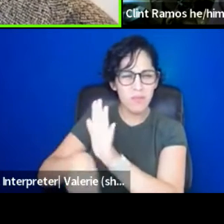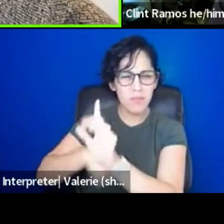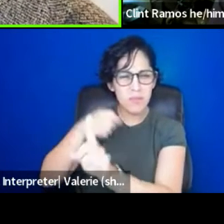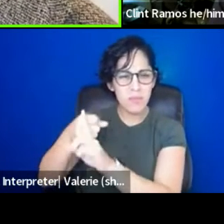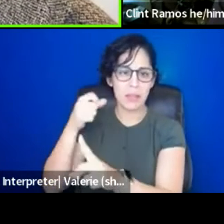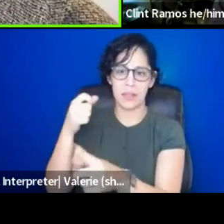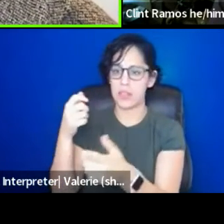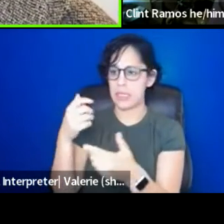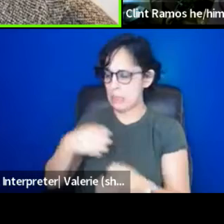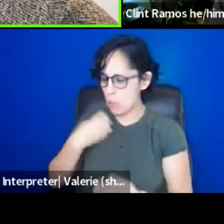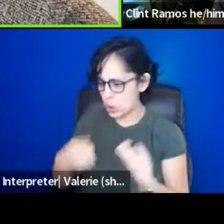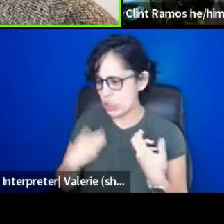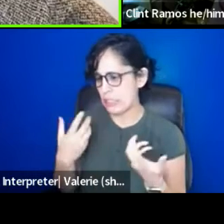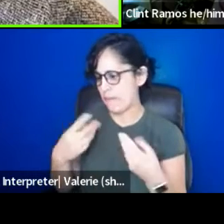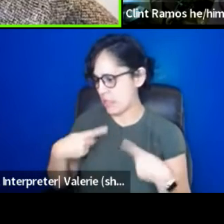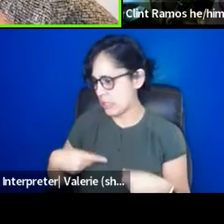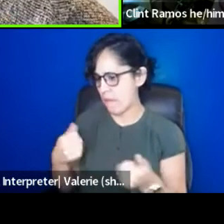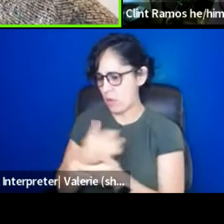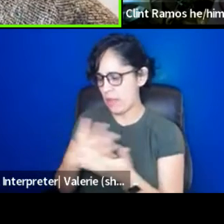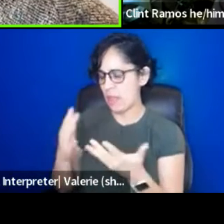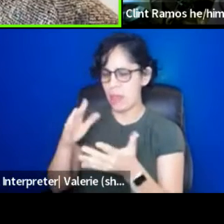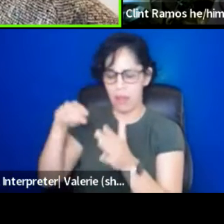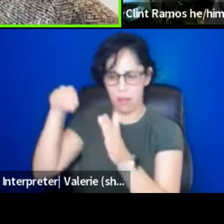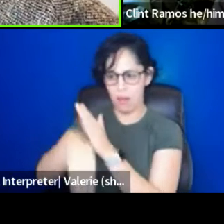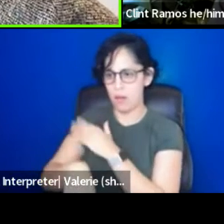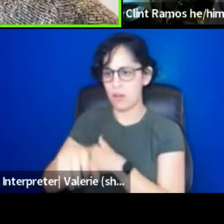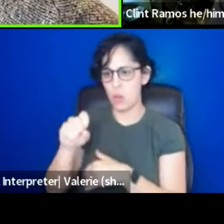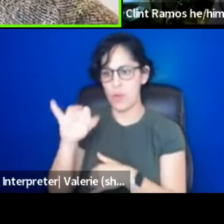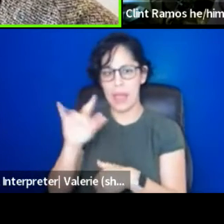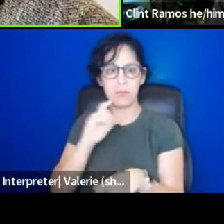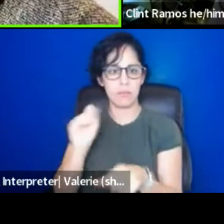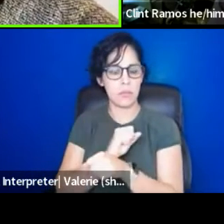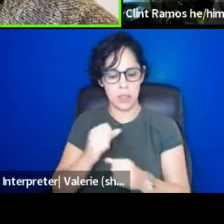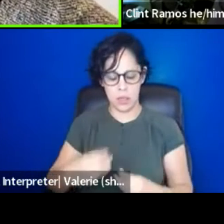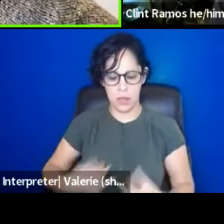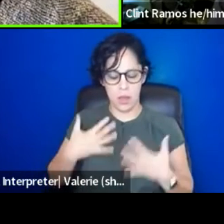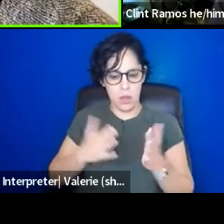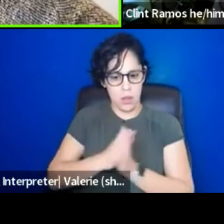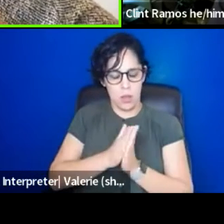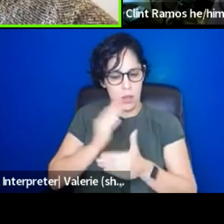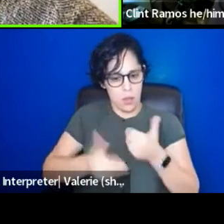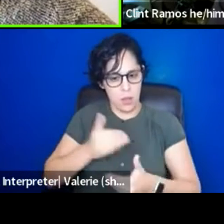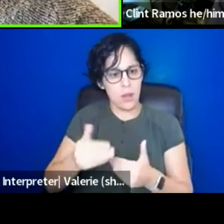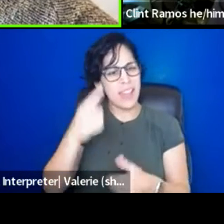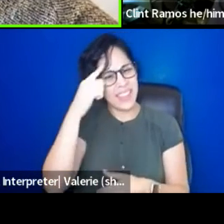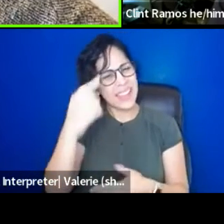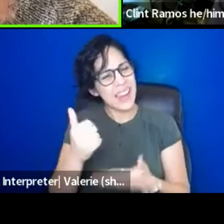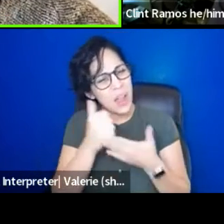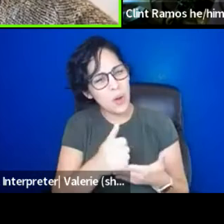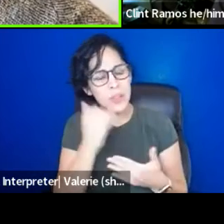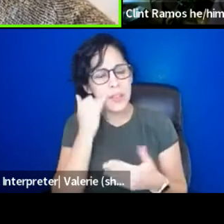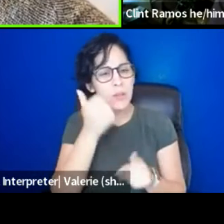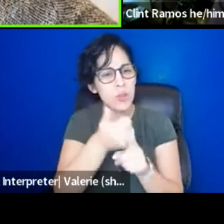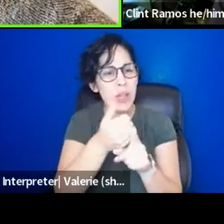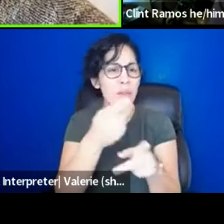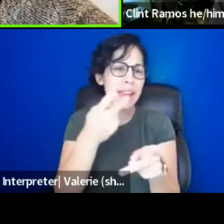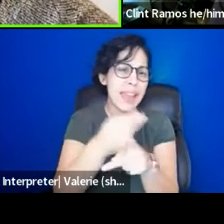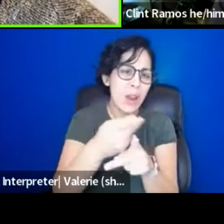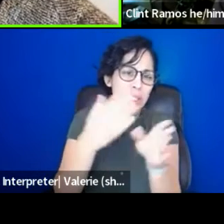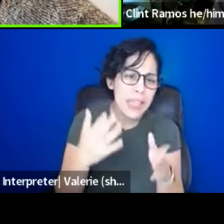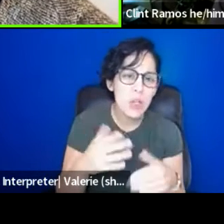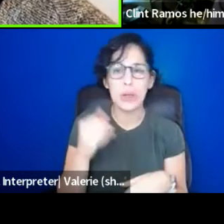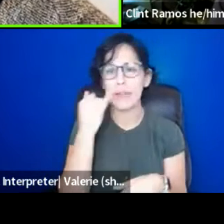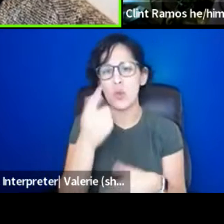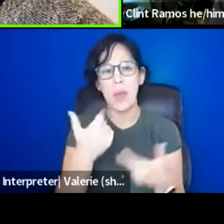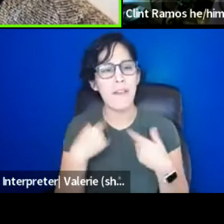a fire under that for me. And I just think, you know, a lot of people say, I do think it helps if you're a caretaker. think it helps if you're a lot of things, but I